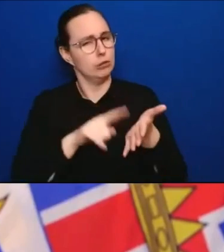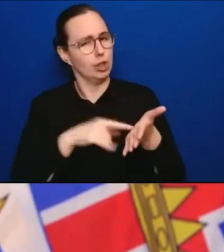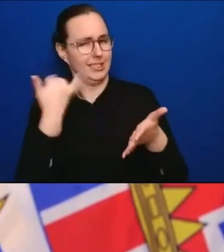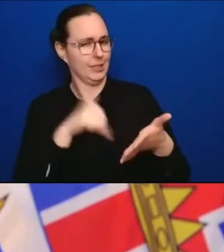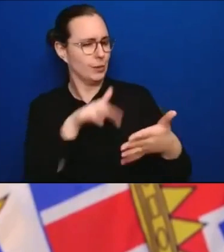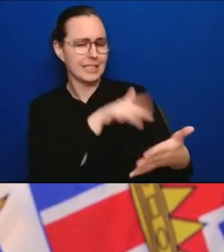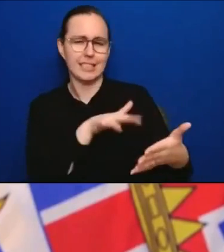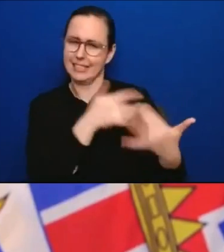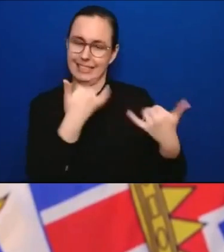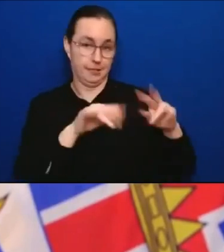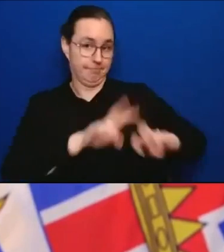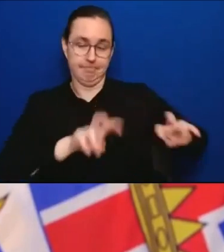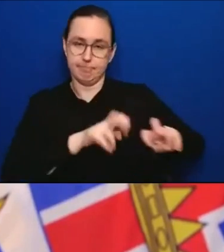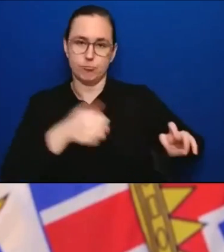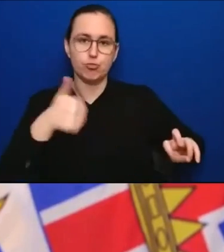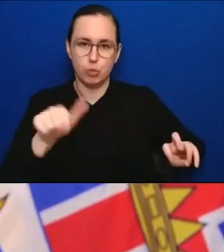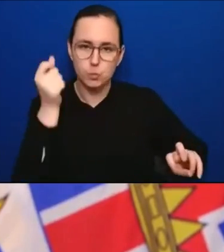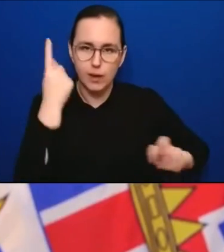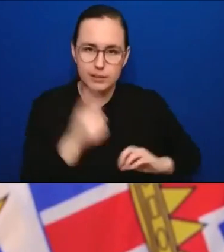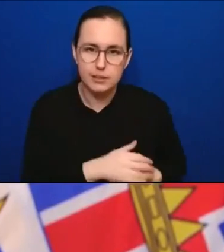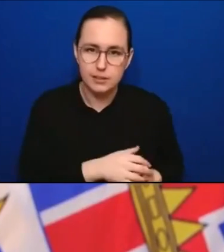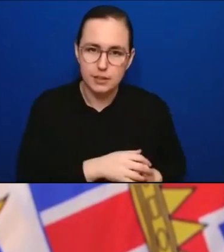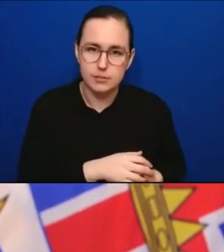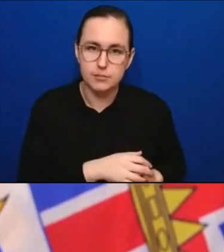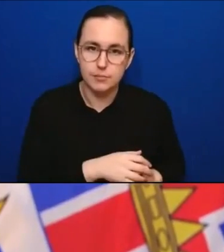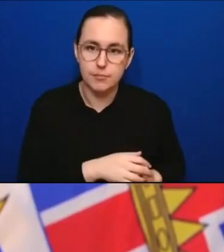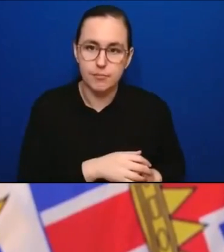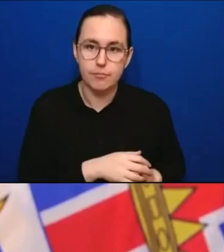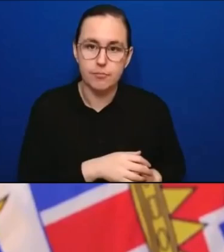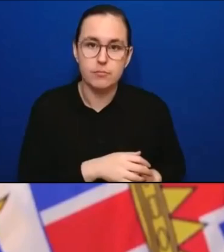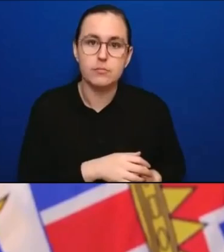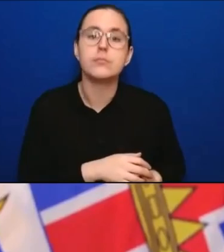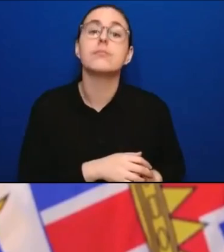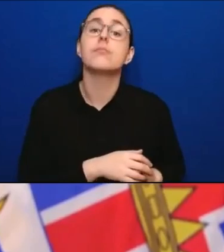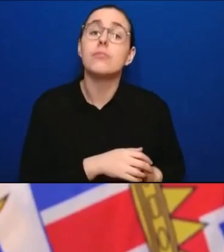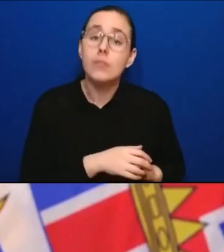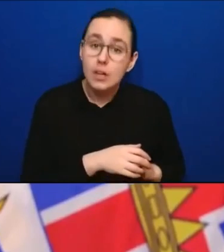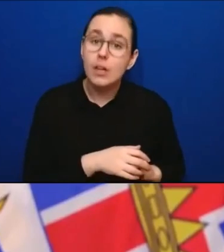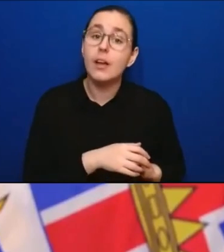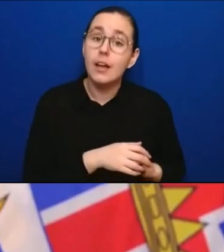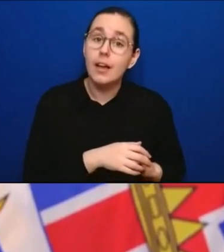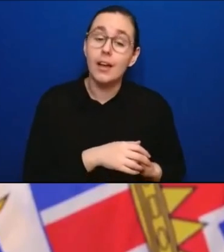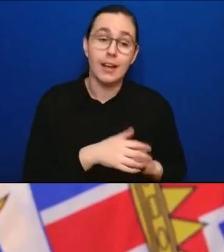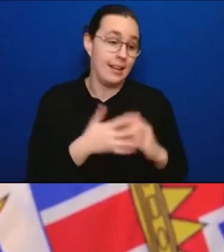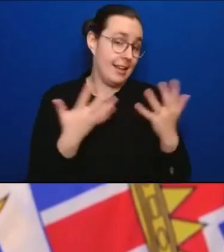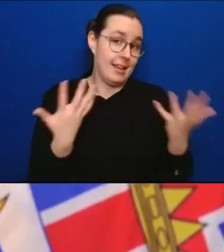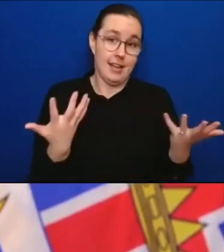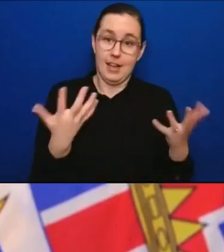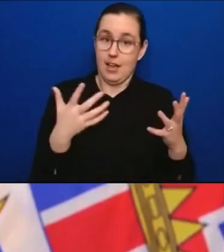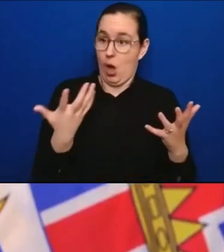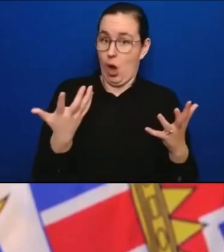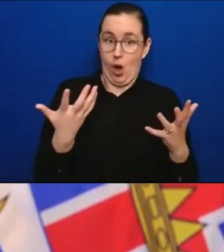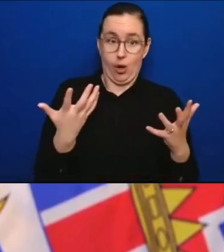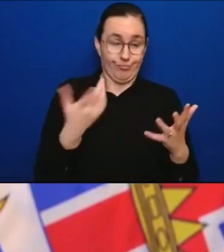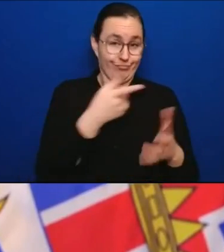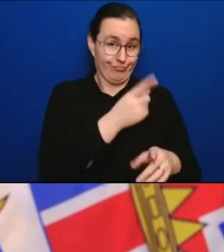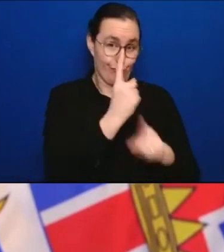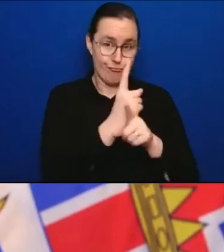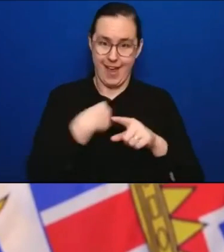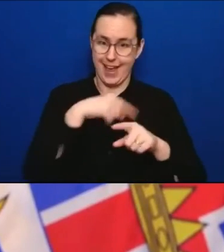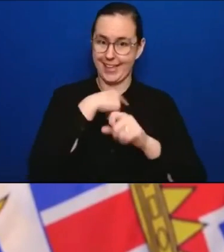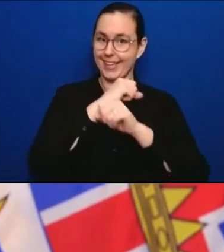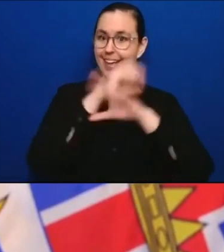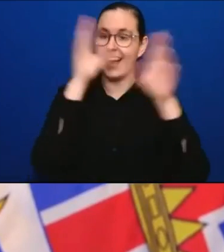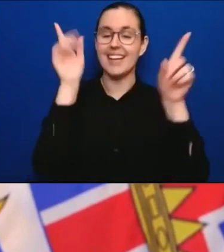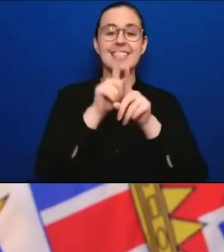us that we have downsides of opening up. But we also know that there's impacts, societal impacts on